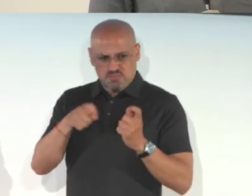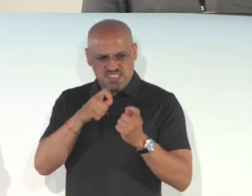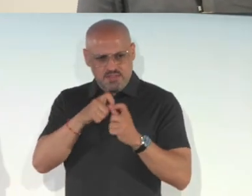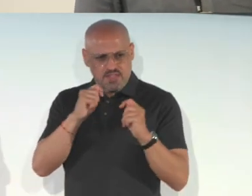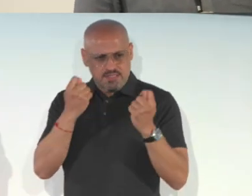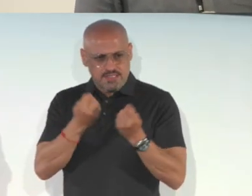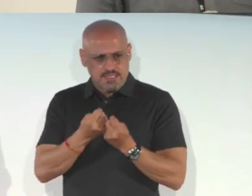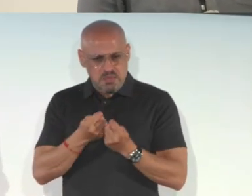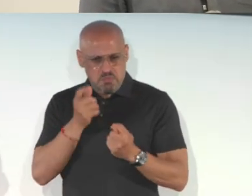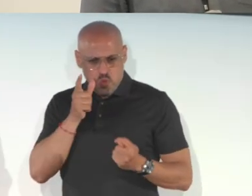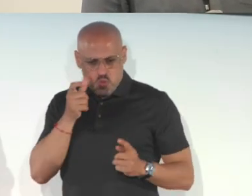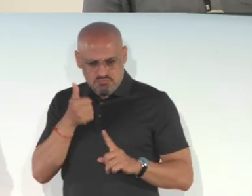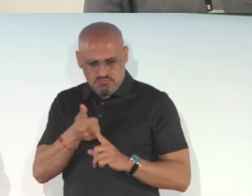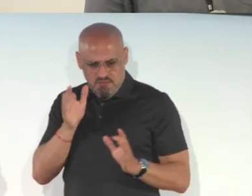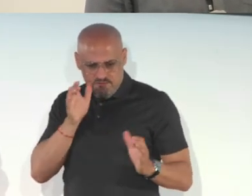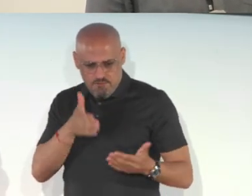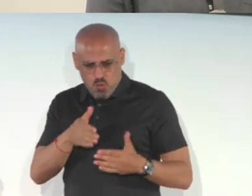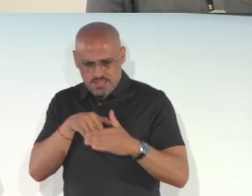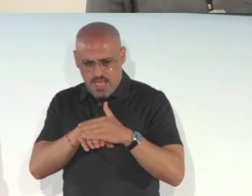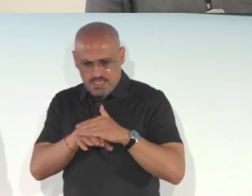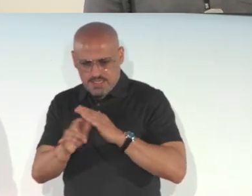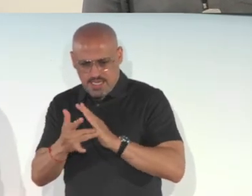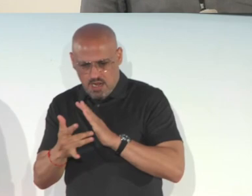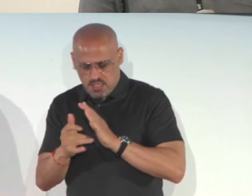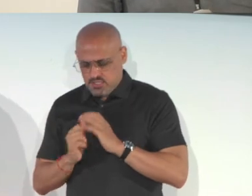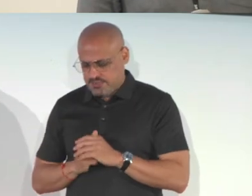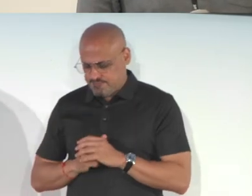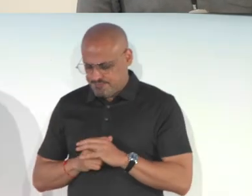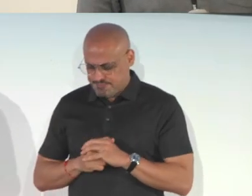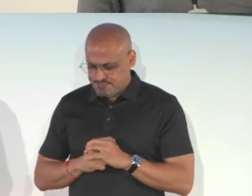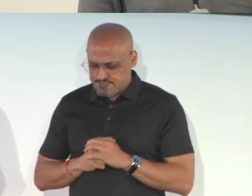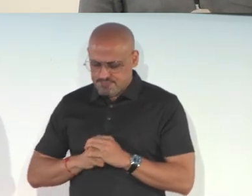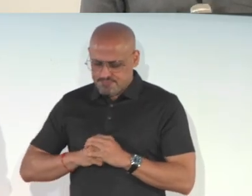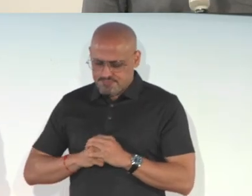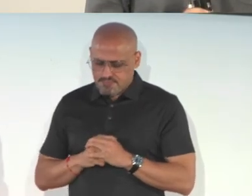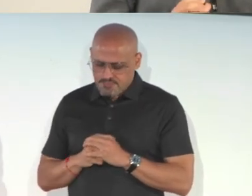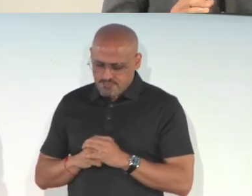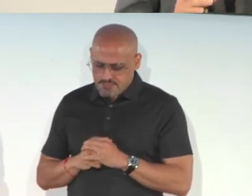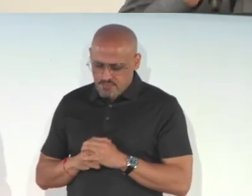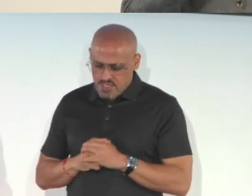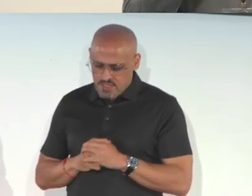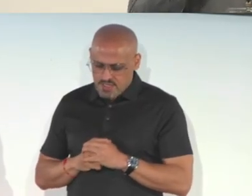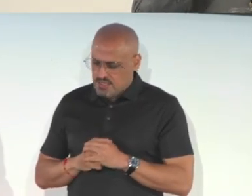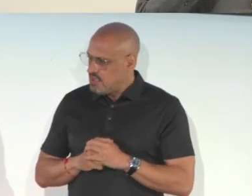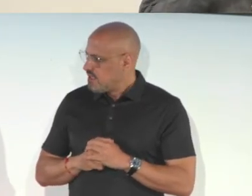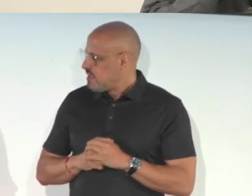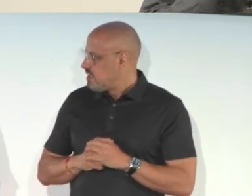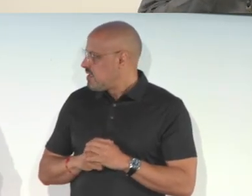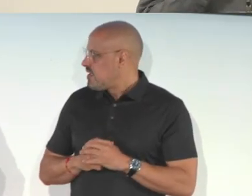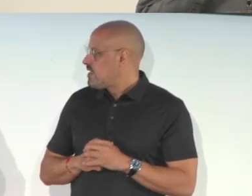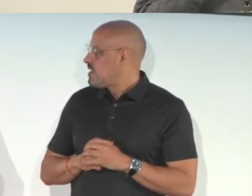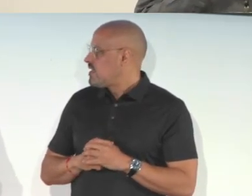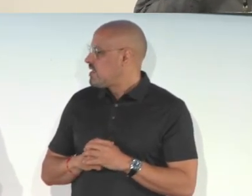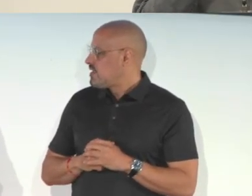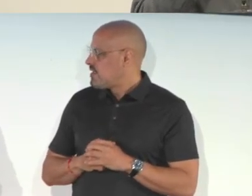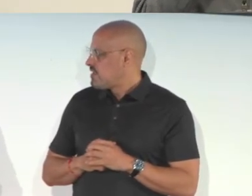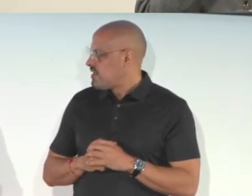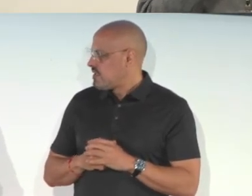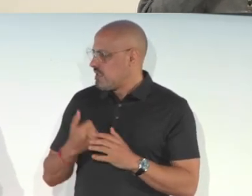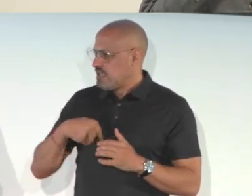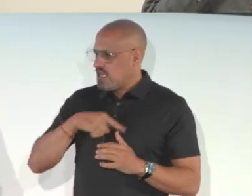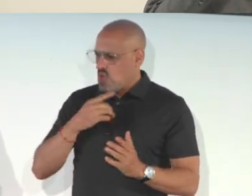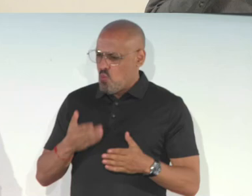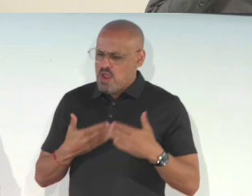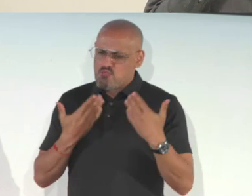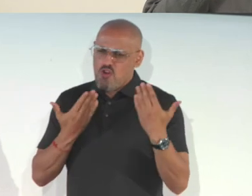that's focused on access technology. Jeffrey? Right. We provide,